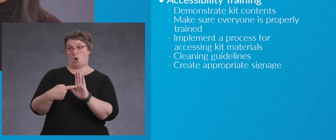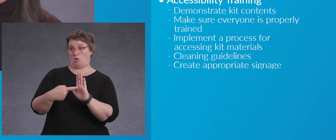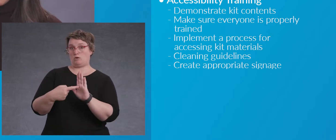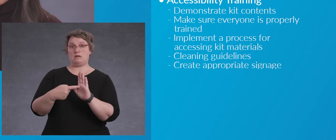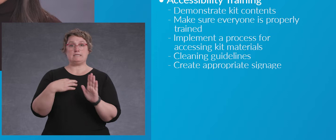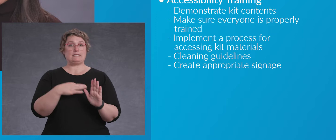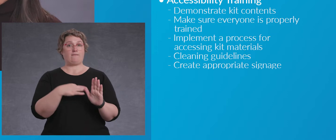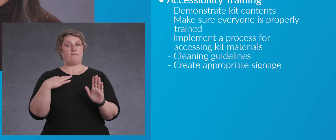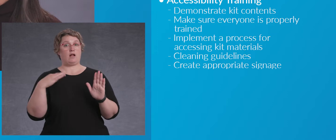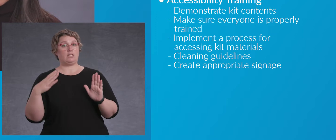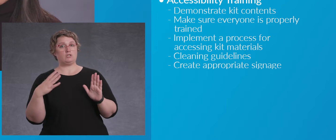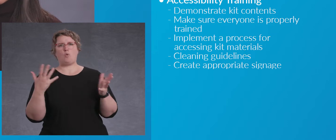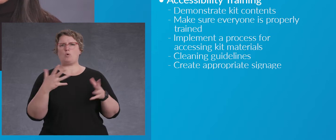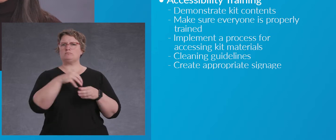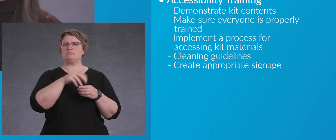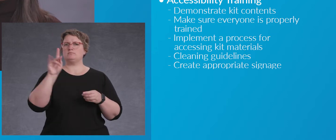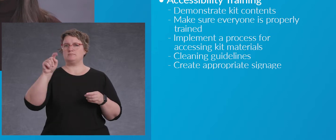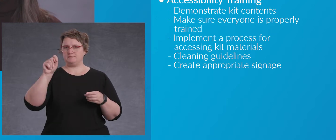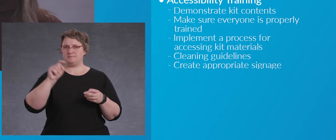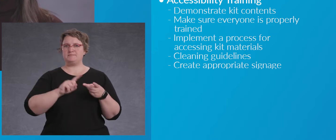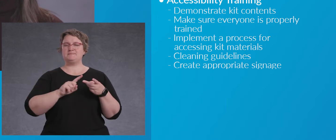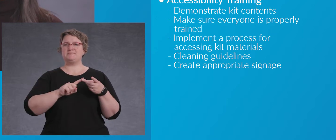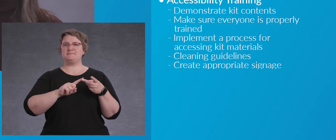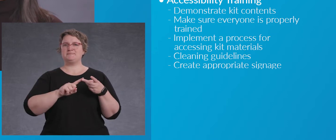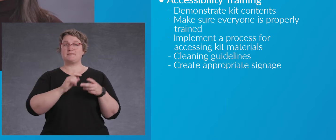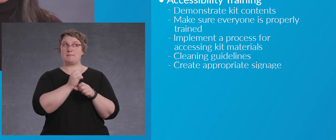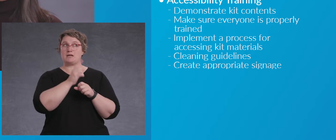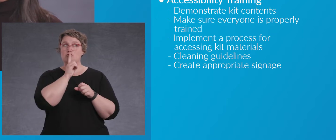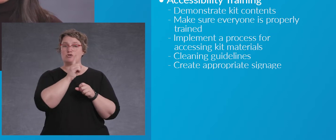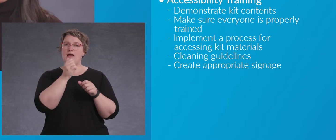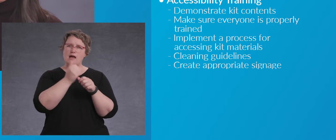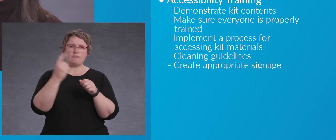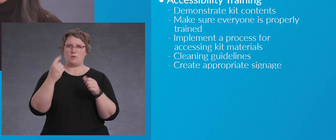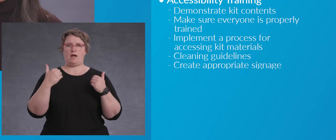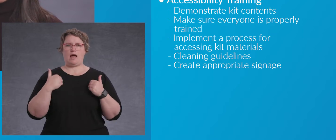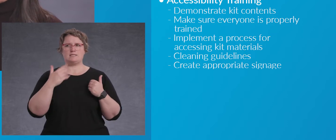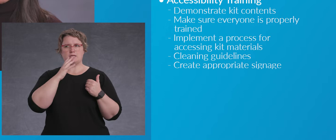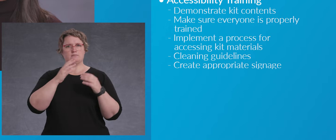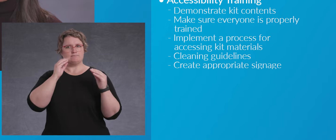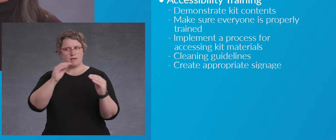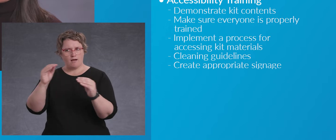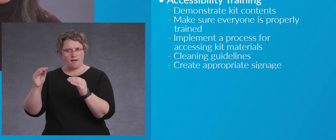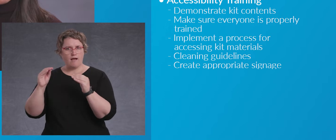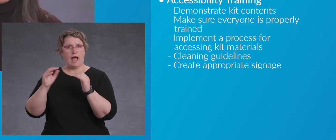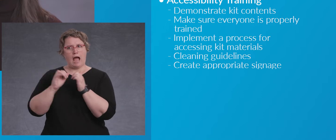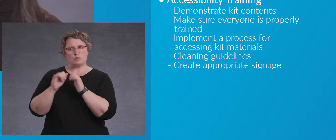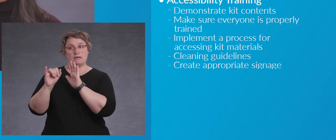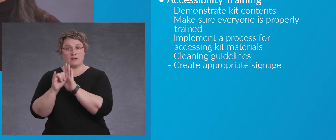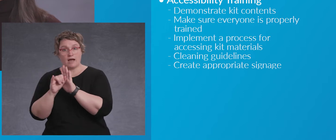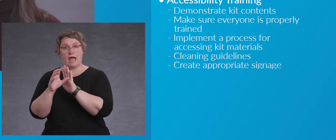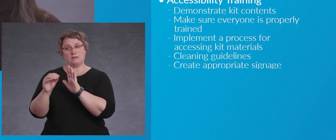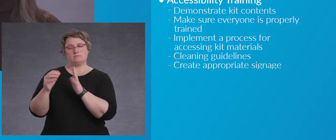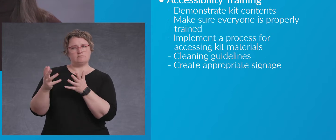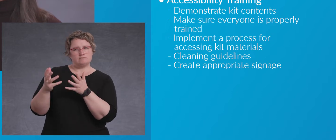volunteers the kit and its contents. Make sure everyone has been briefed on how to identify and